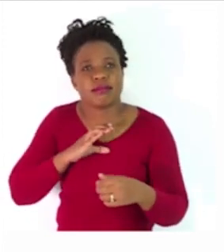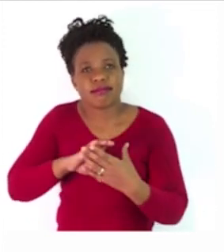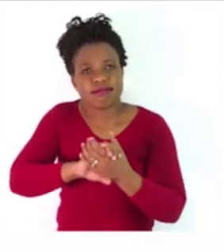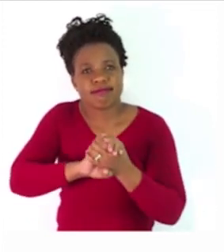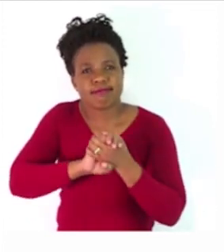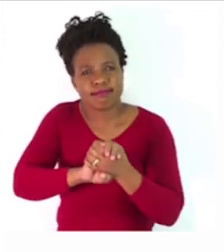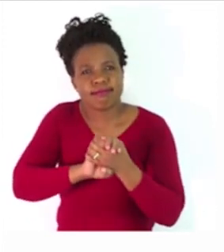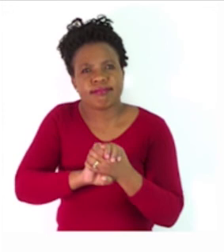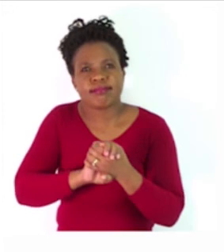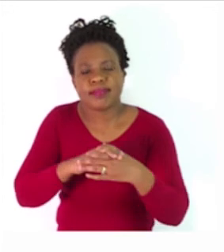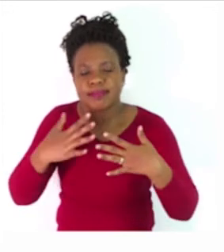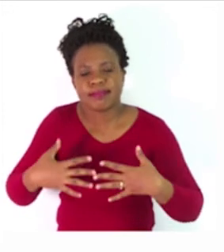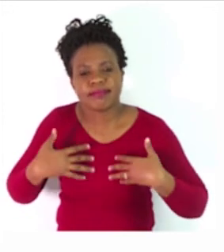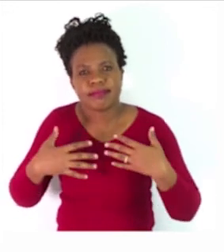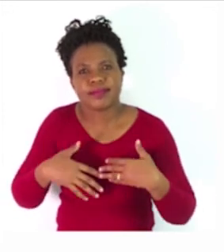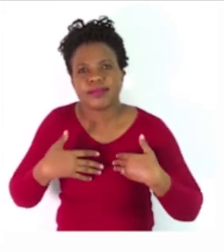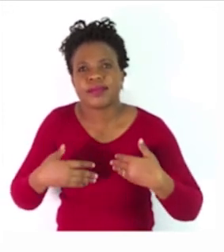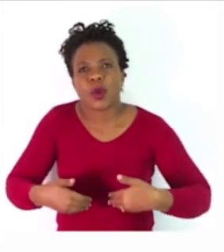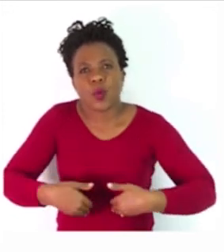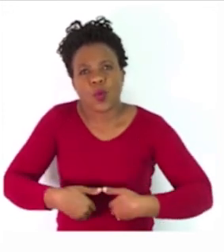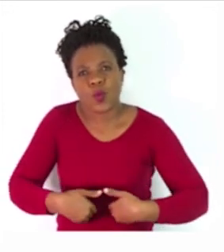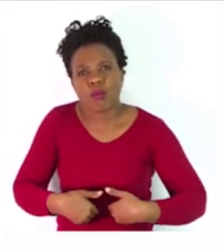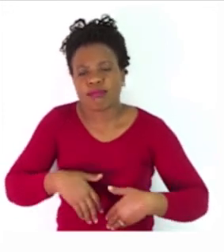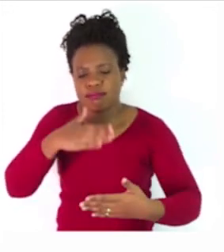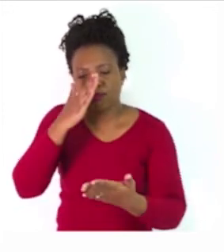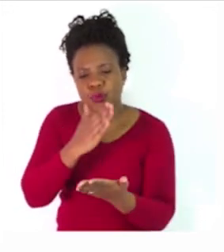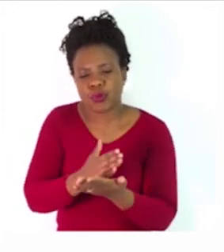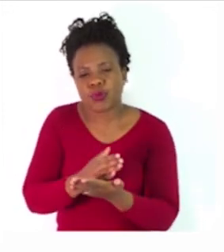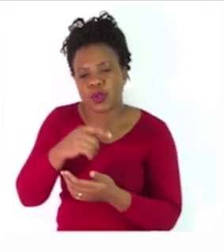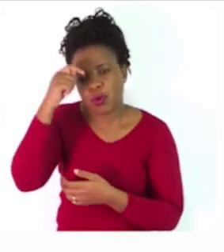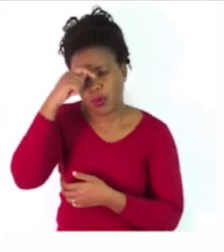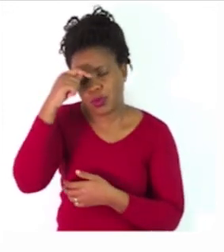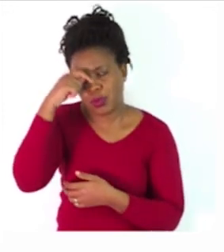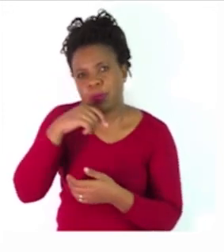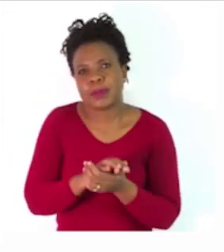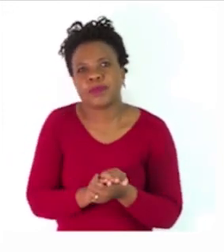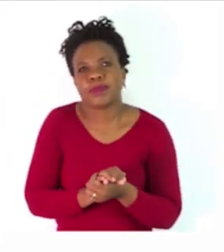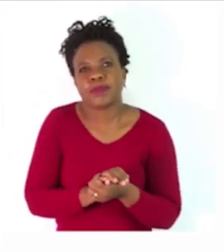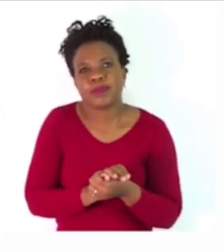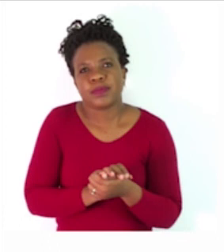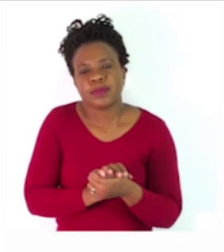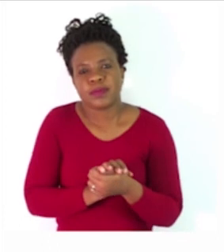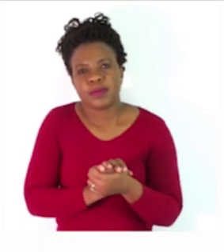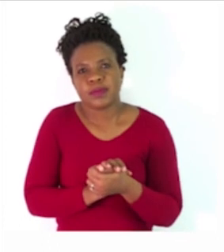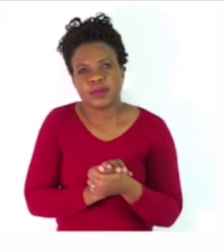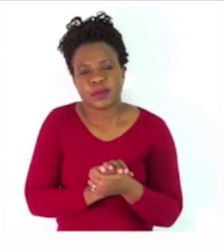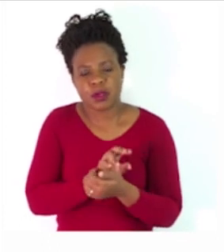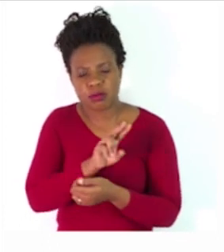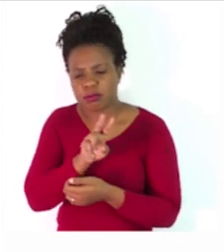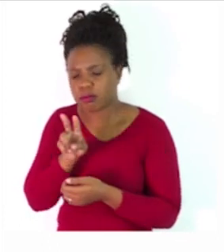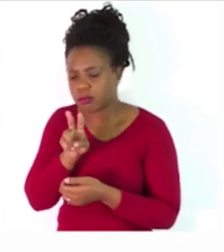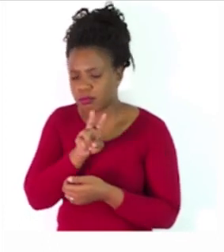friendship, happiness, hunger, truth, and wisdom. Right. So, as an